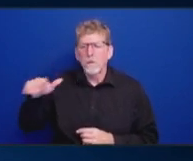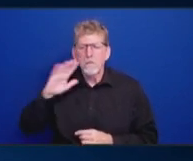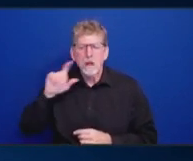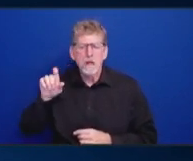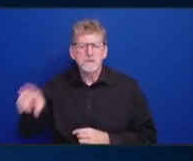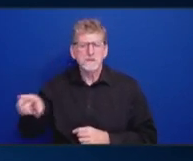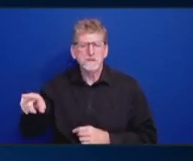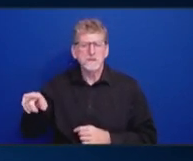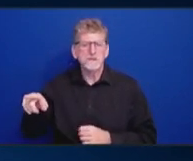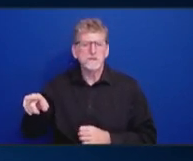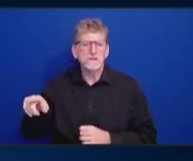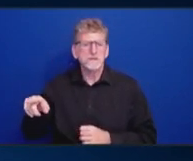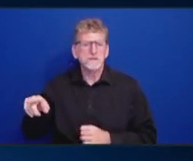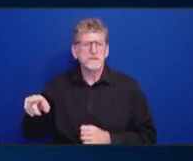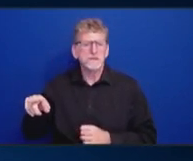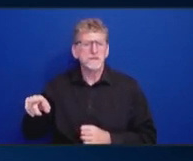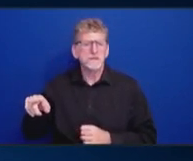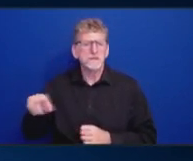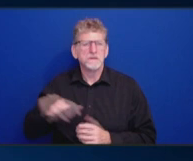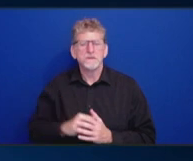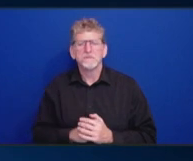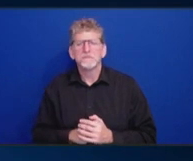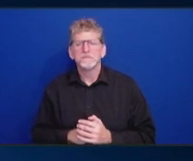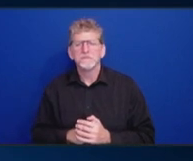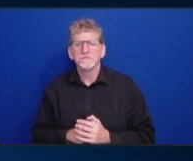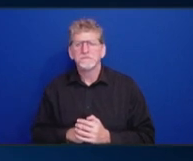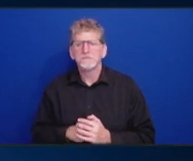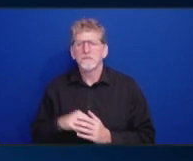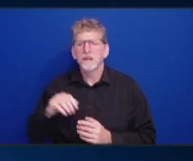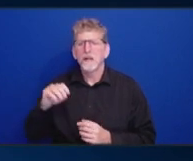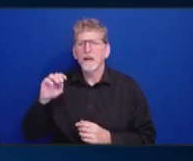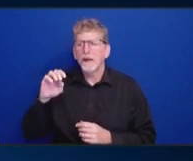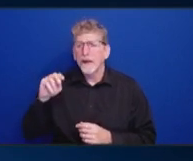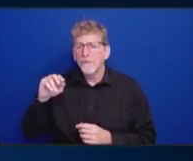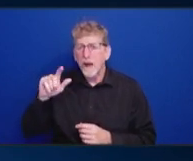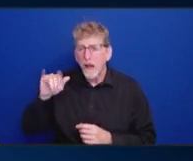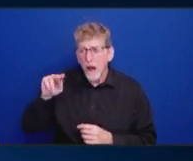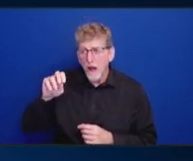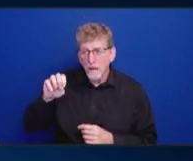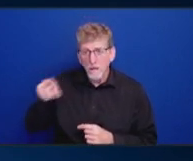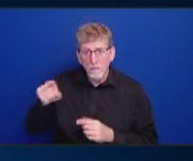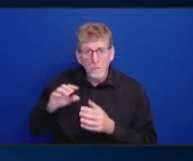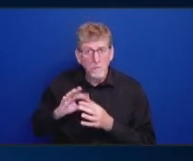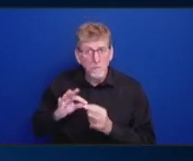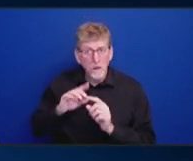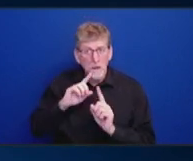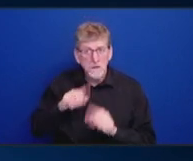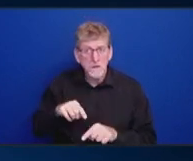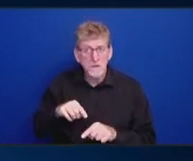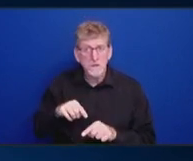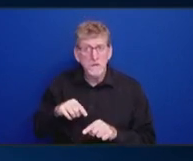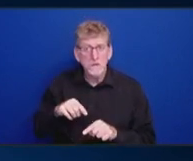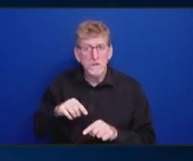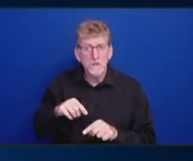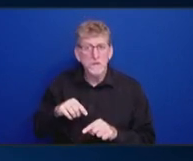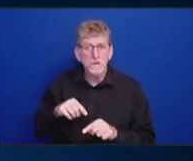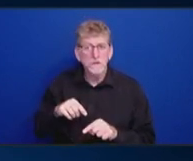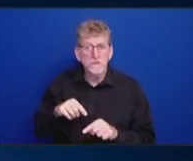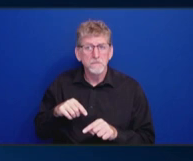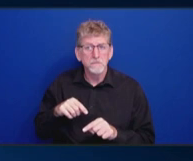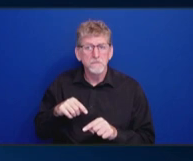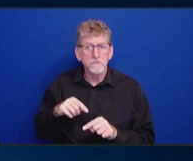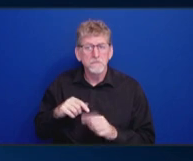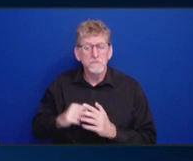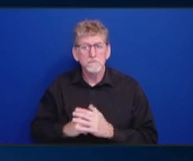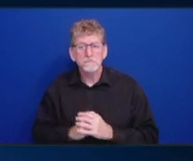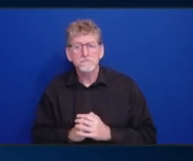Kayin? So, Crystal and Erica, they're on the IWG, if I'm not correct, and Victoria is saying yes. So, they actually